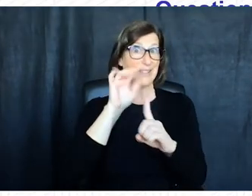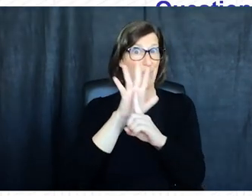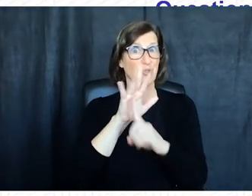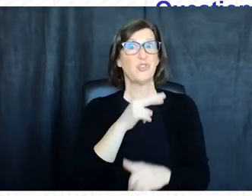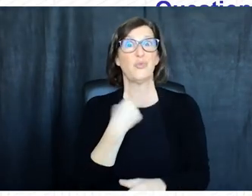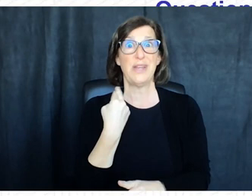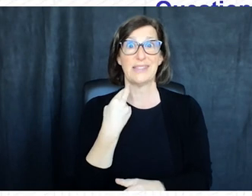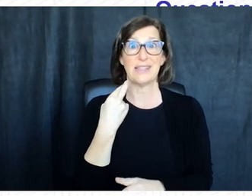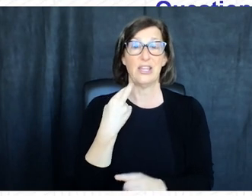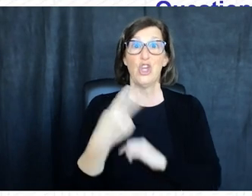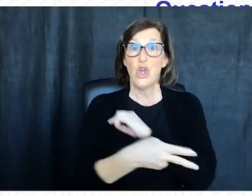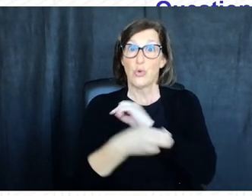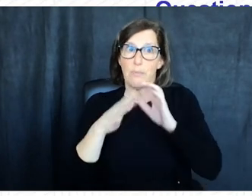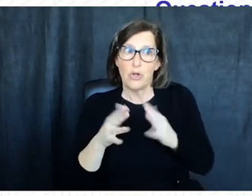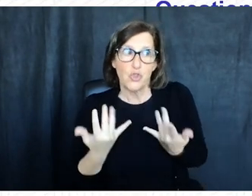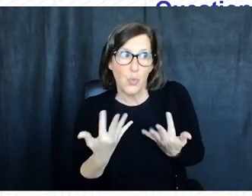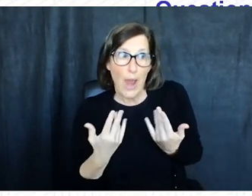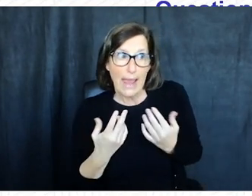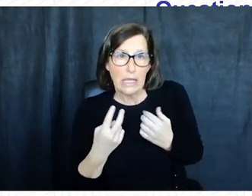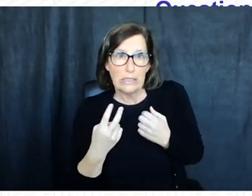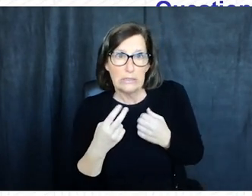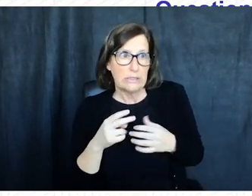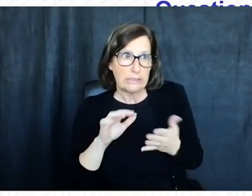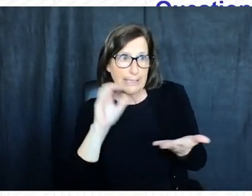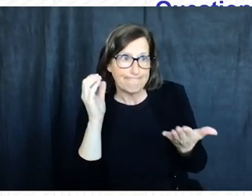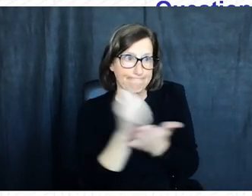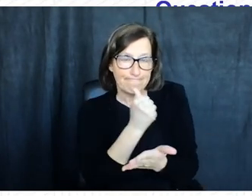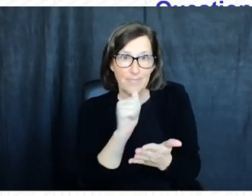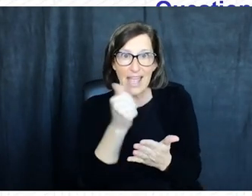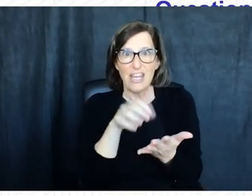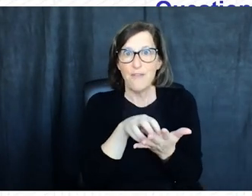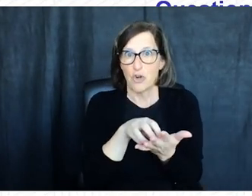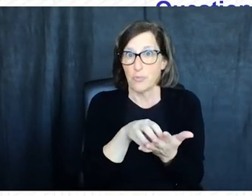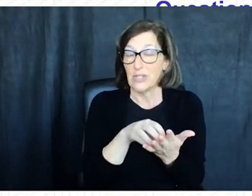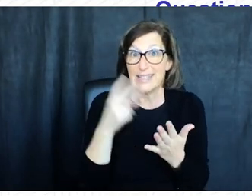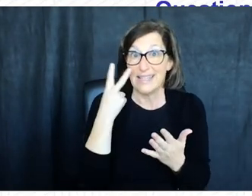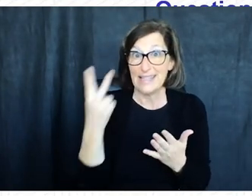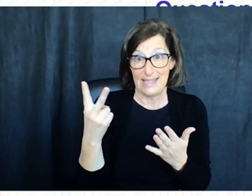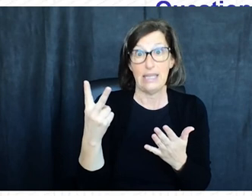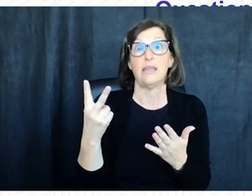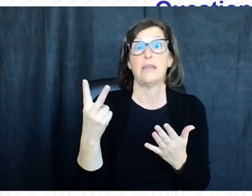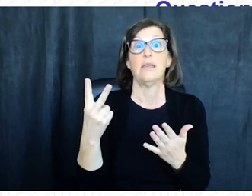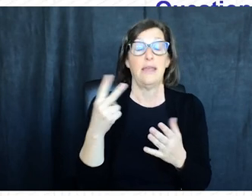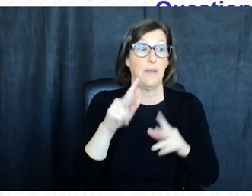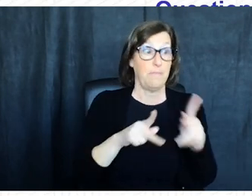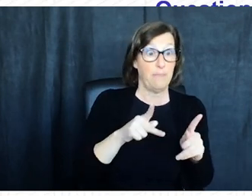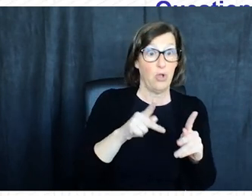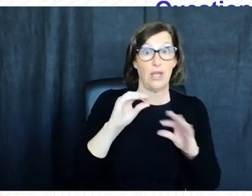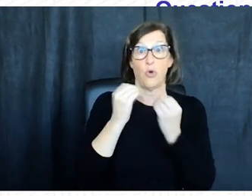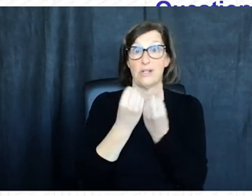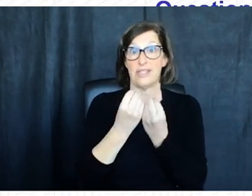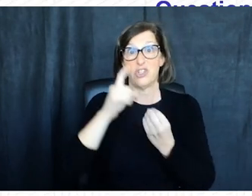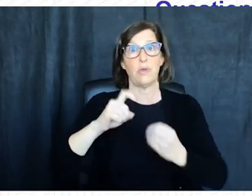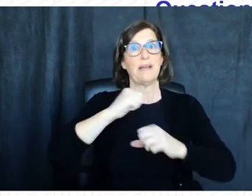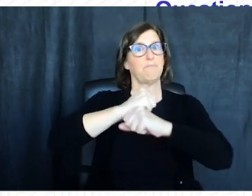various risks cyber criminals lurk in the shadows waiting to exploit any vulnerability they can find it is our duty both as individuals